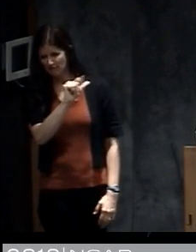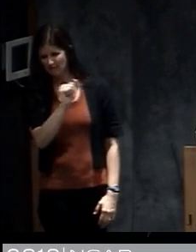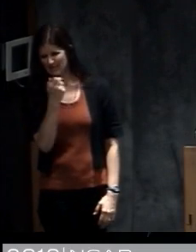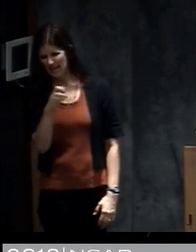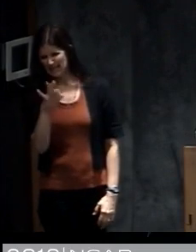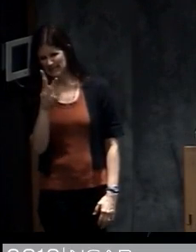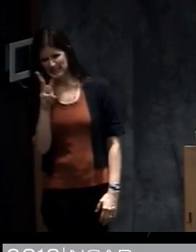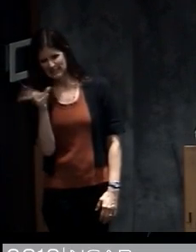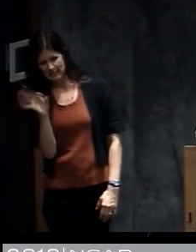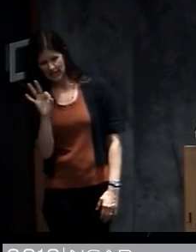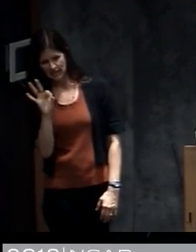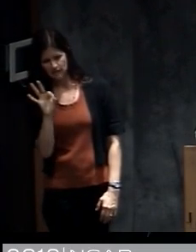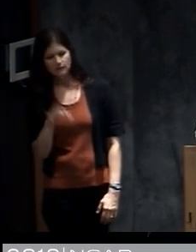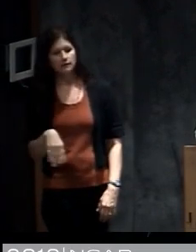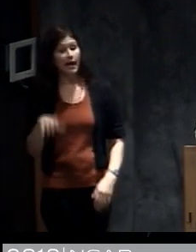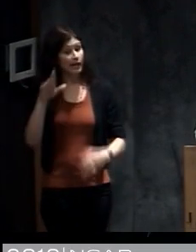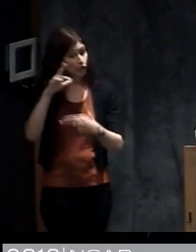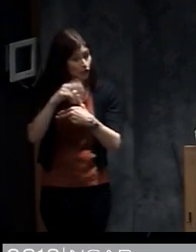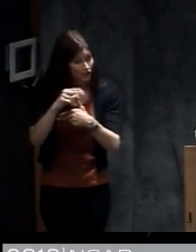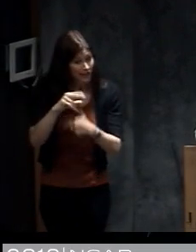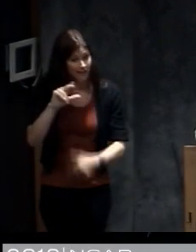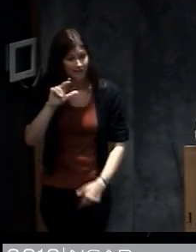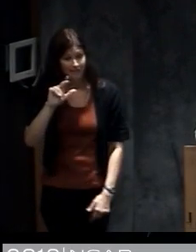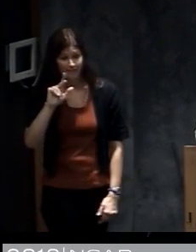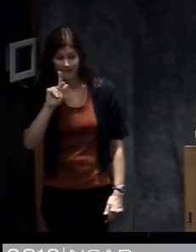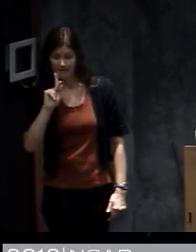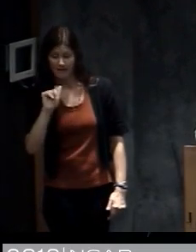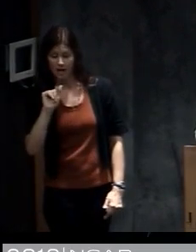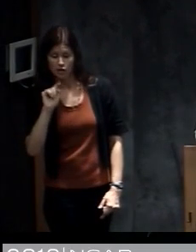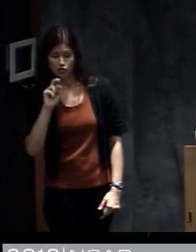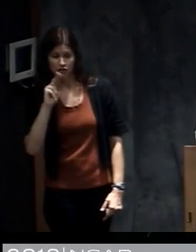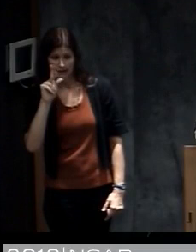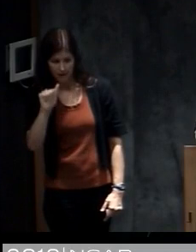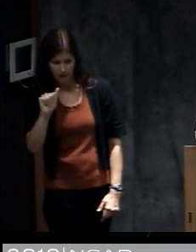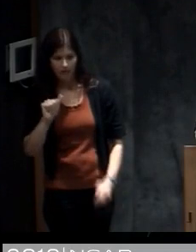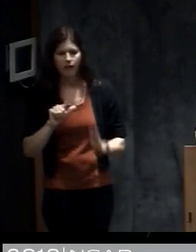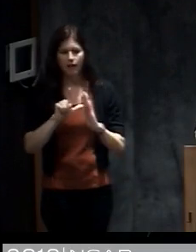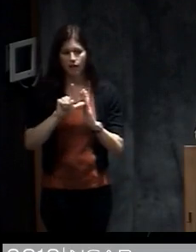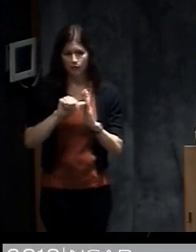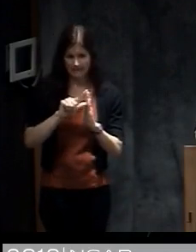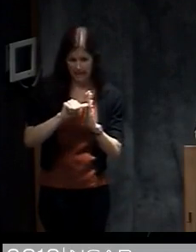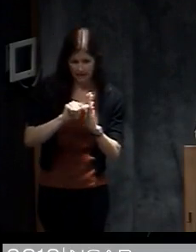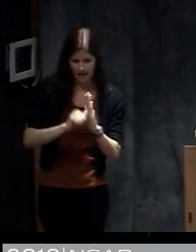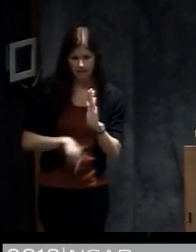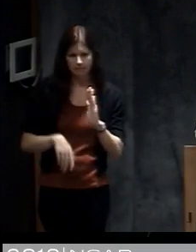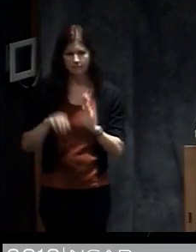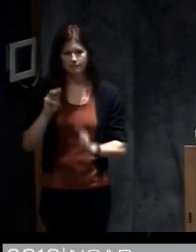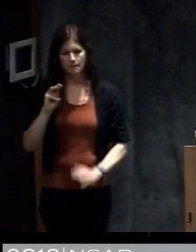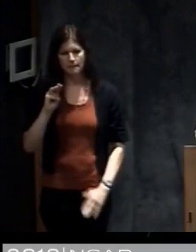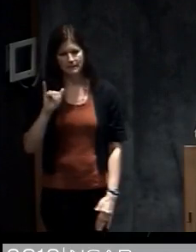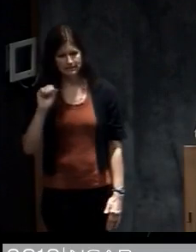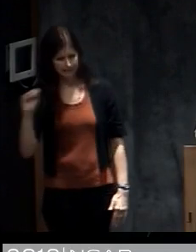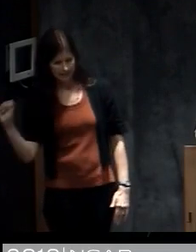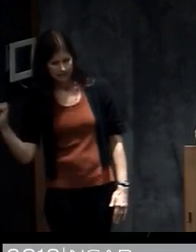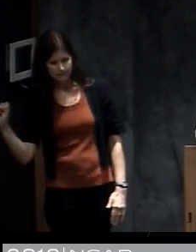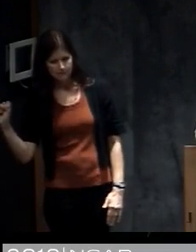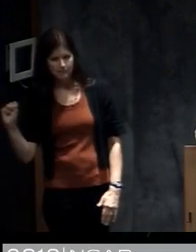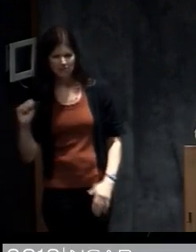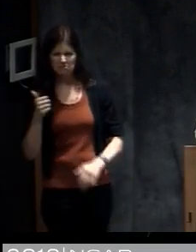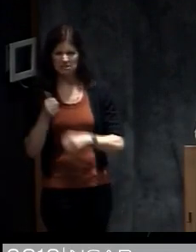some of you probably remember Hurricane Katrina that affected Louisiana and Mississippi about a decade ago. Then